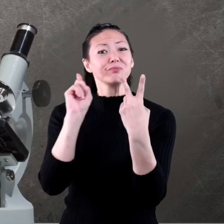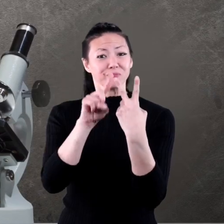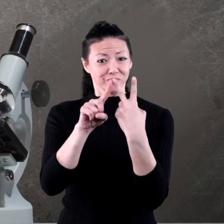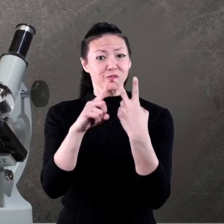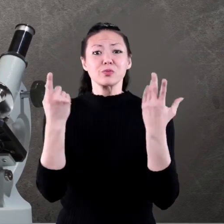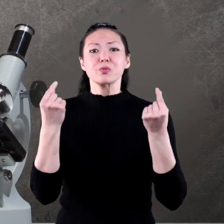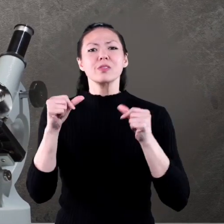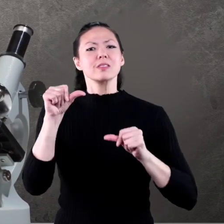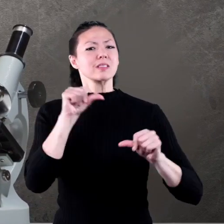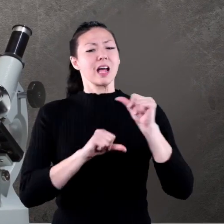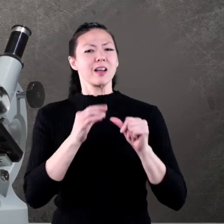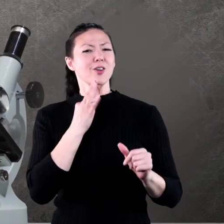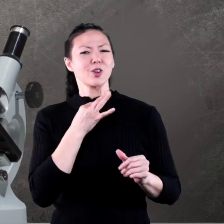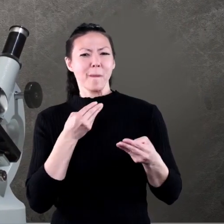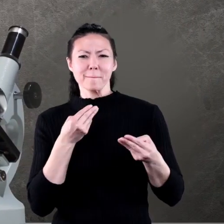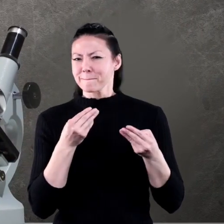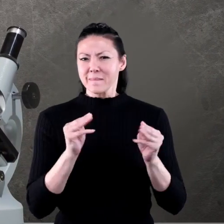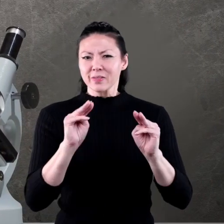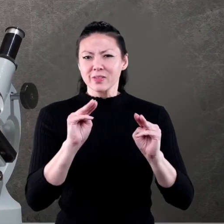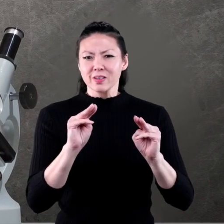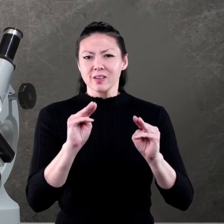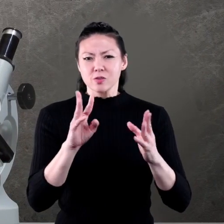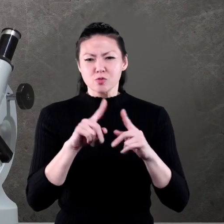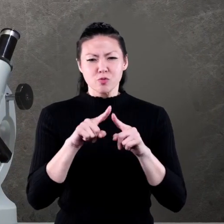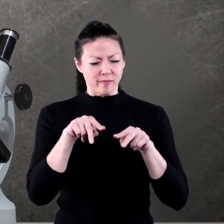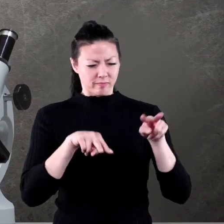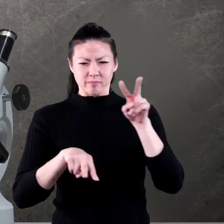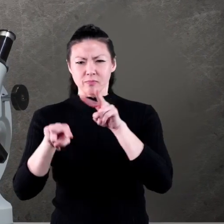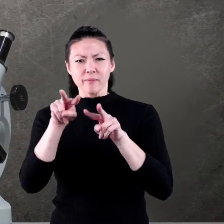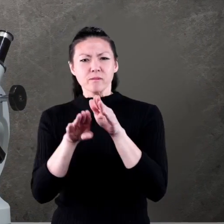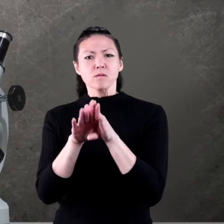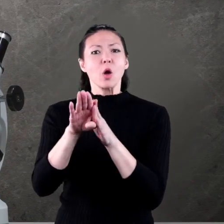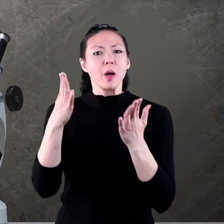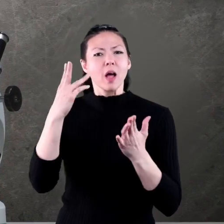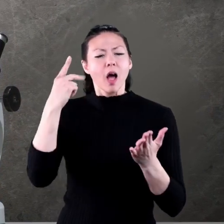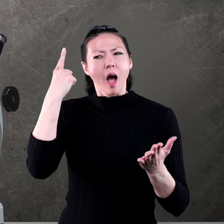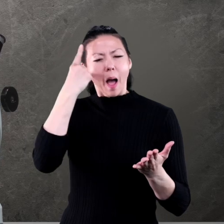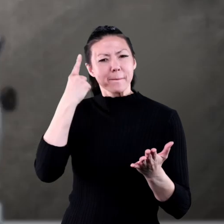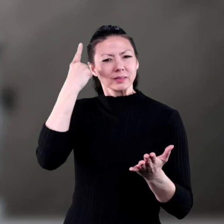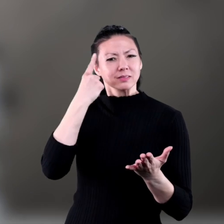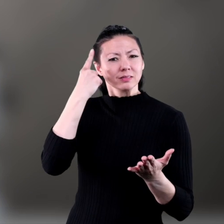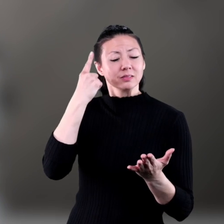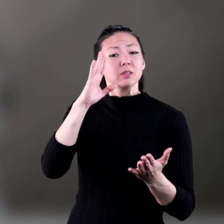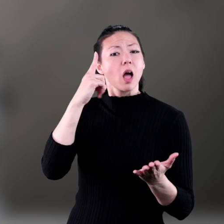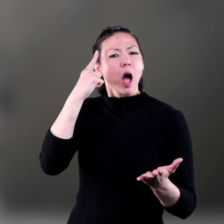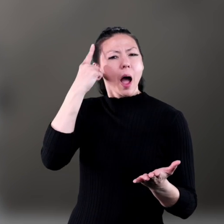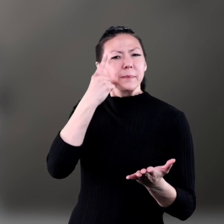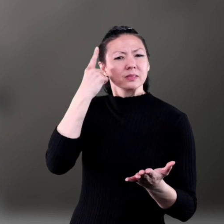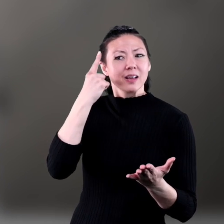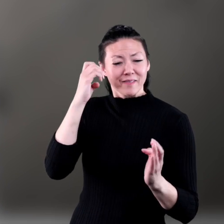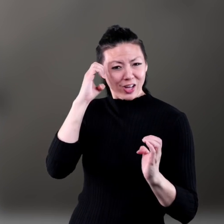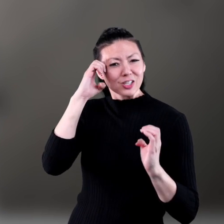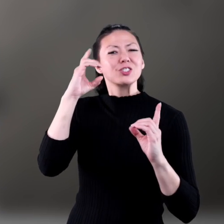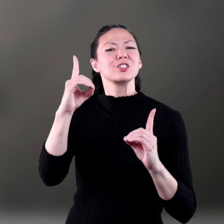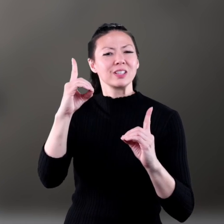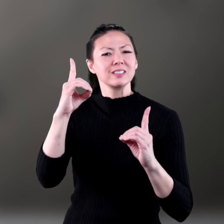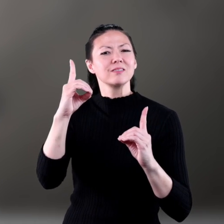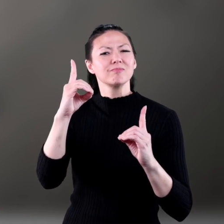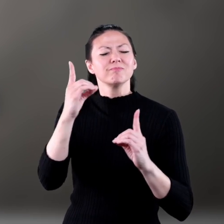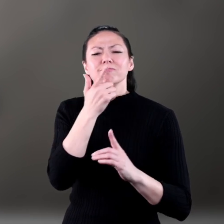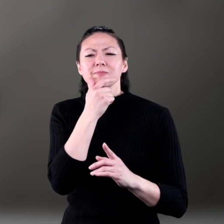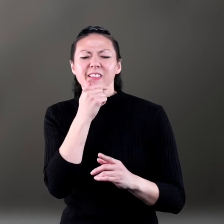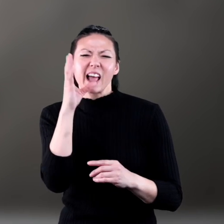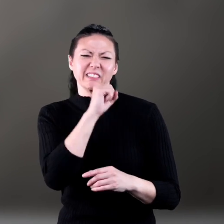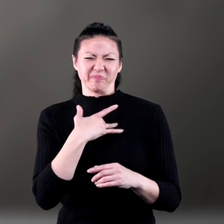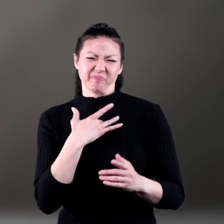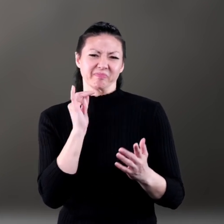step in the Scientific Method is to form a hypothesis. An hypothesis is an educated guess or a statement.